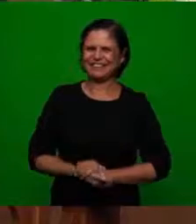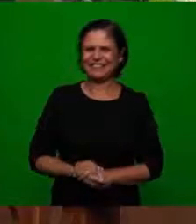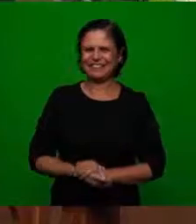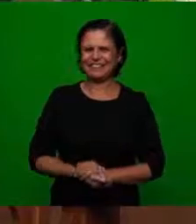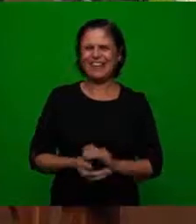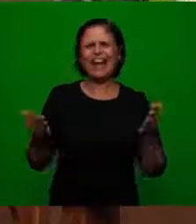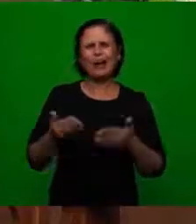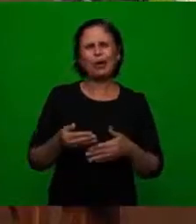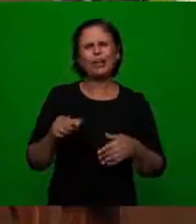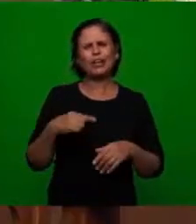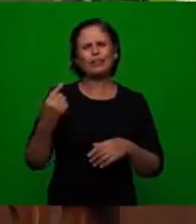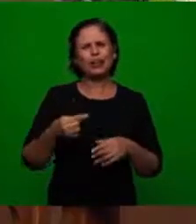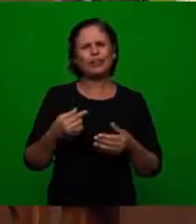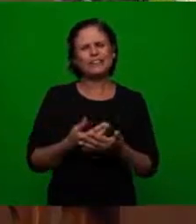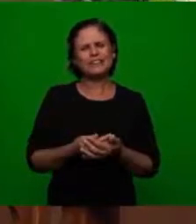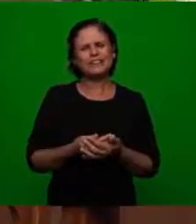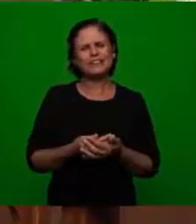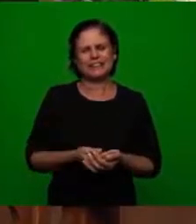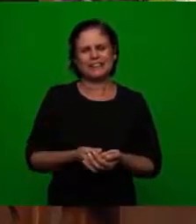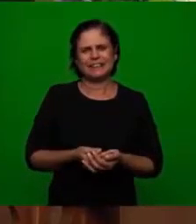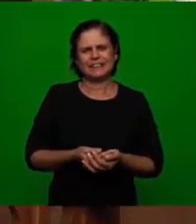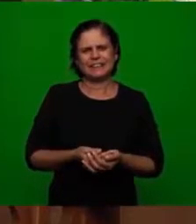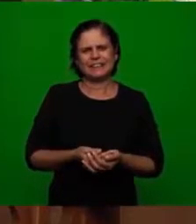so we are going to see another detail